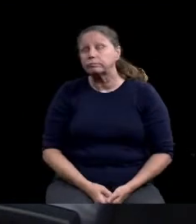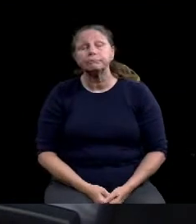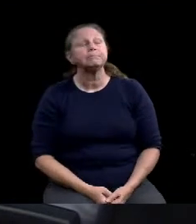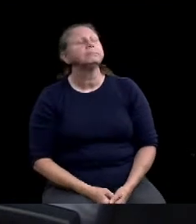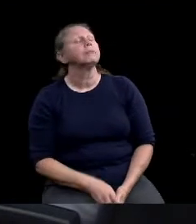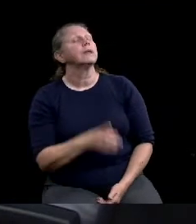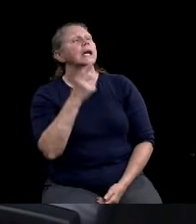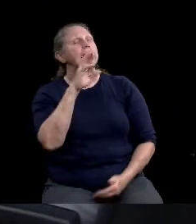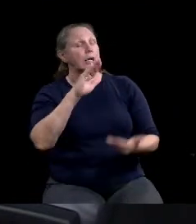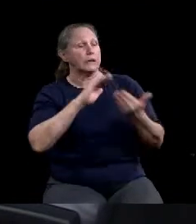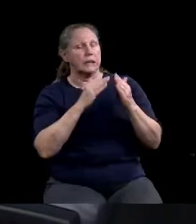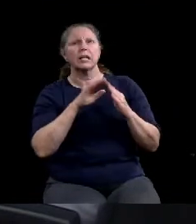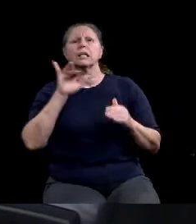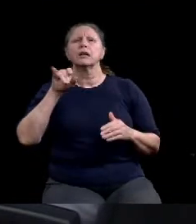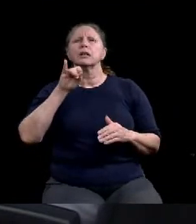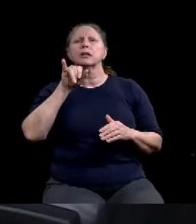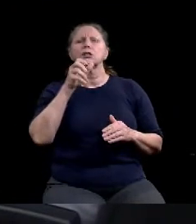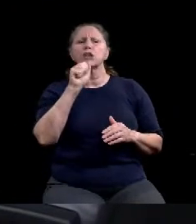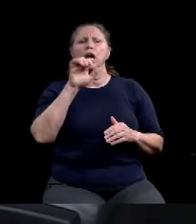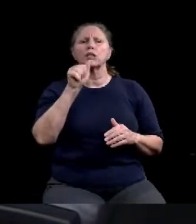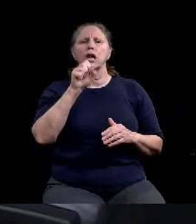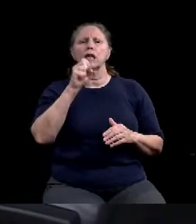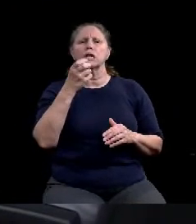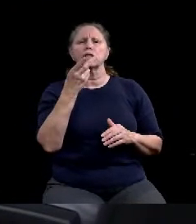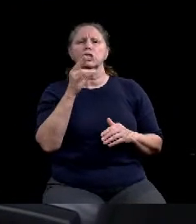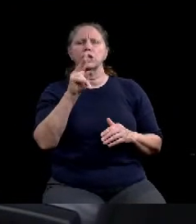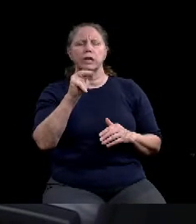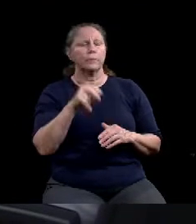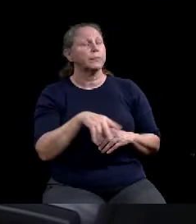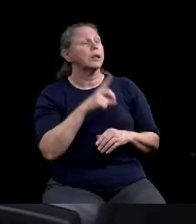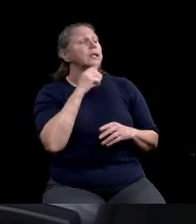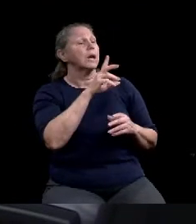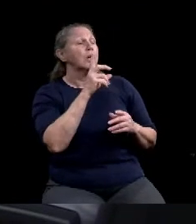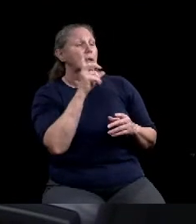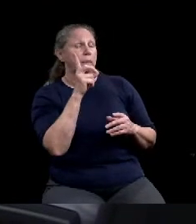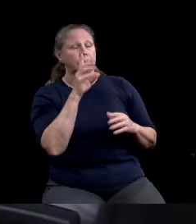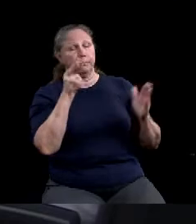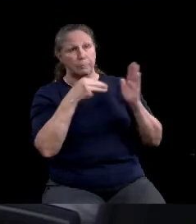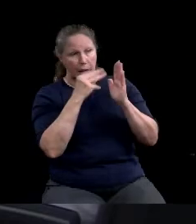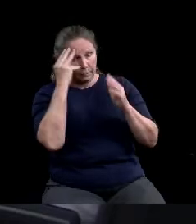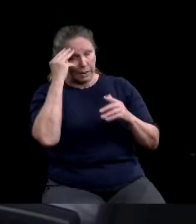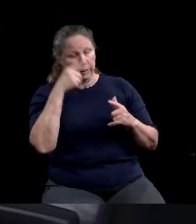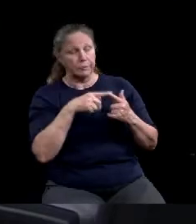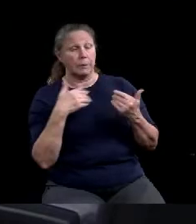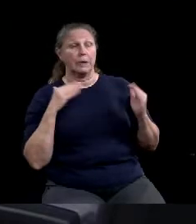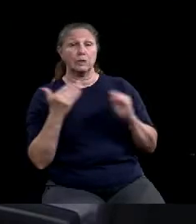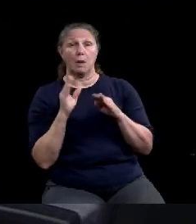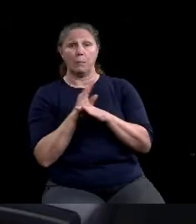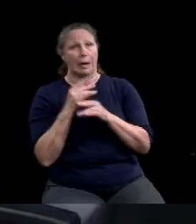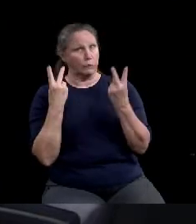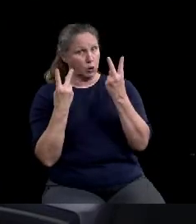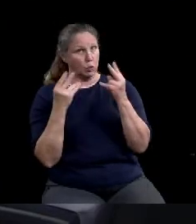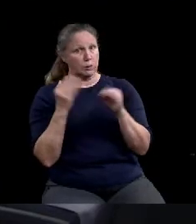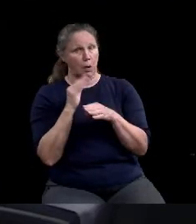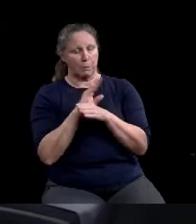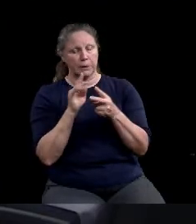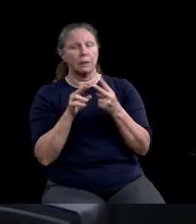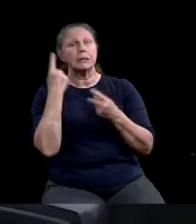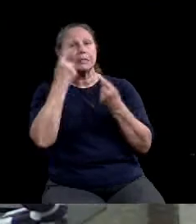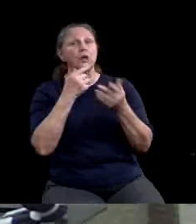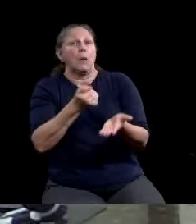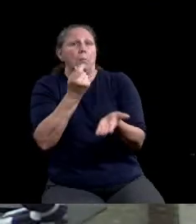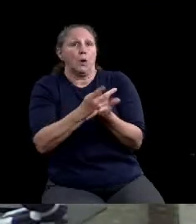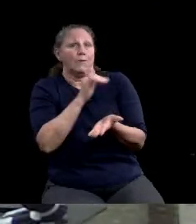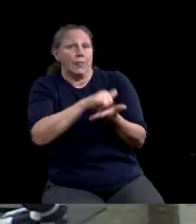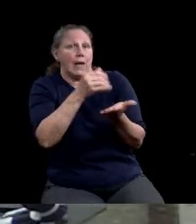city council and Mayor Deaver, as a local small business owner of two small businesses, please consider approving this local grant program as there are numerous local small businesses